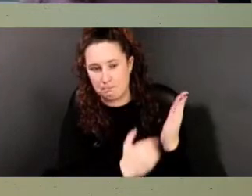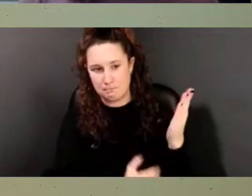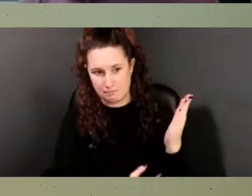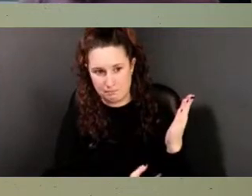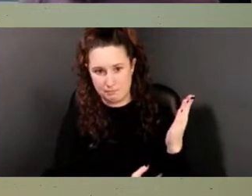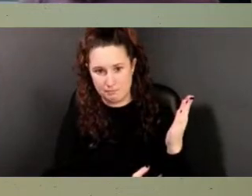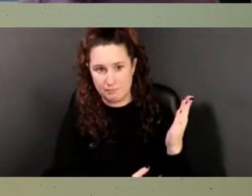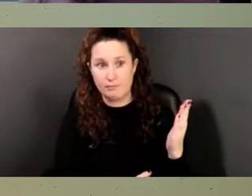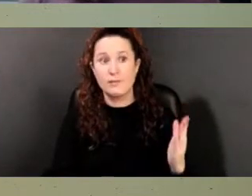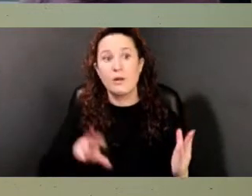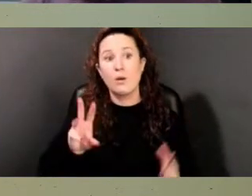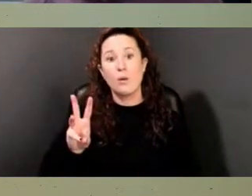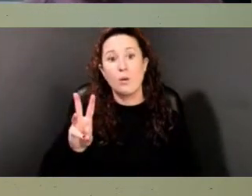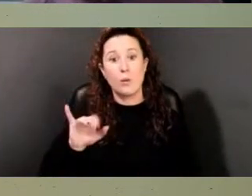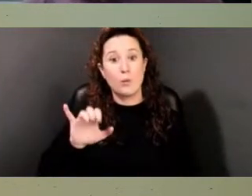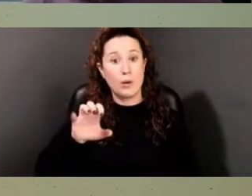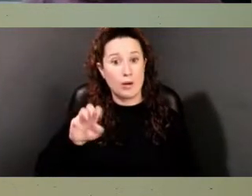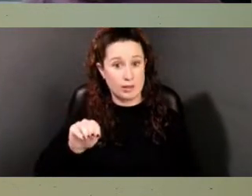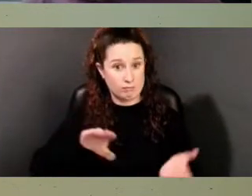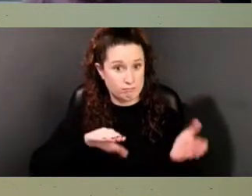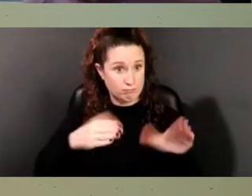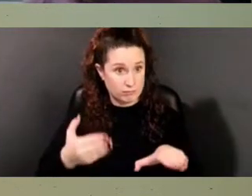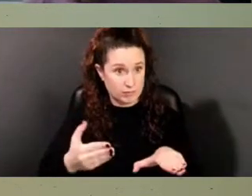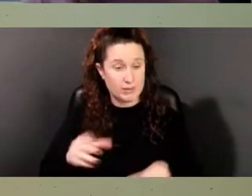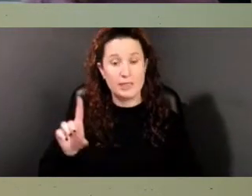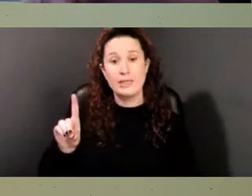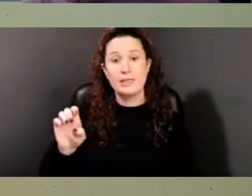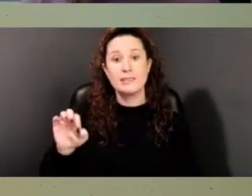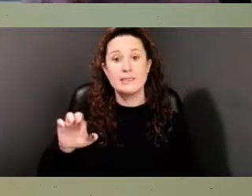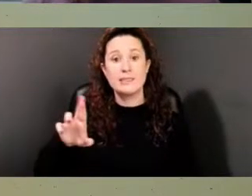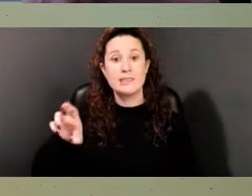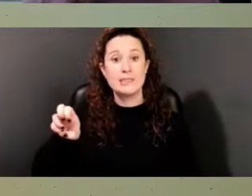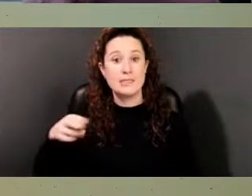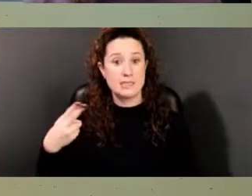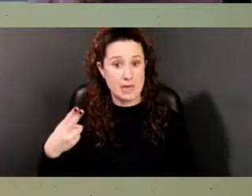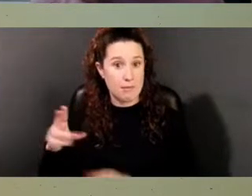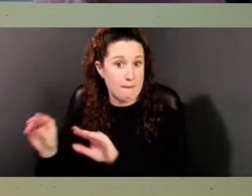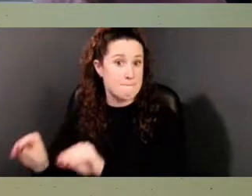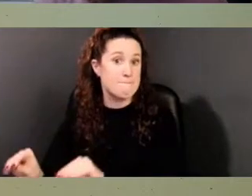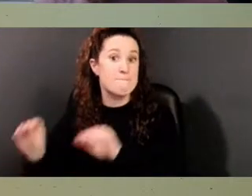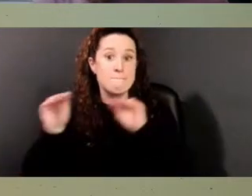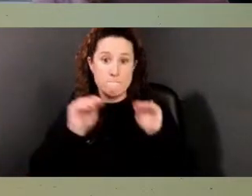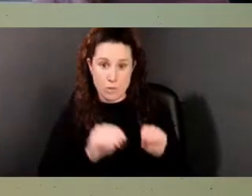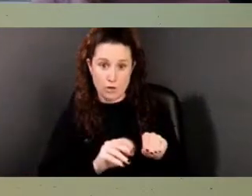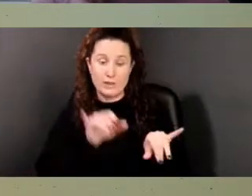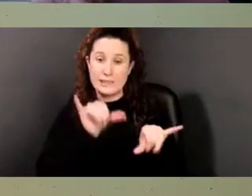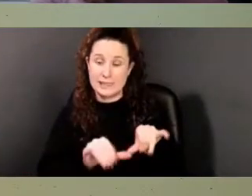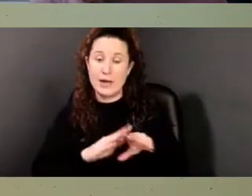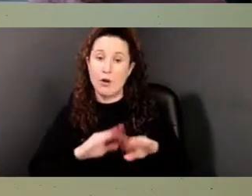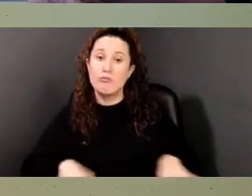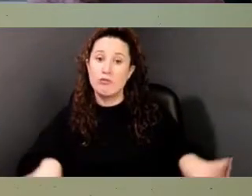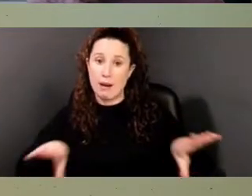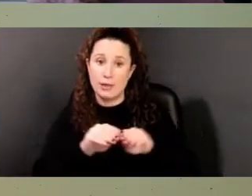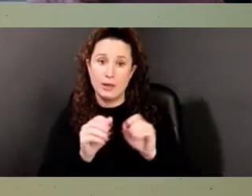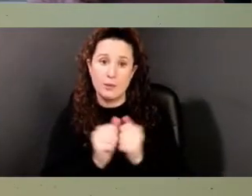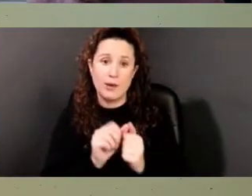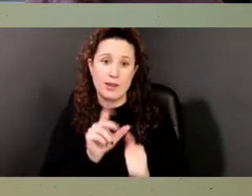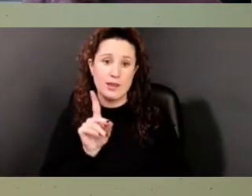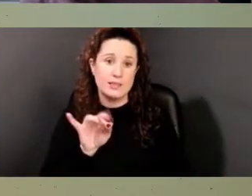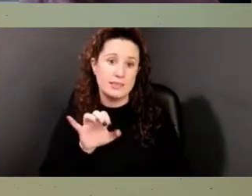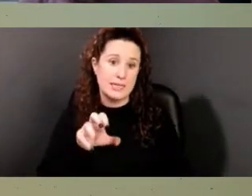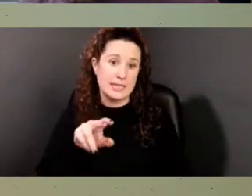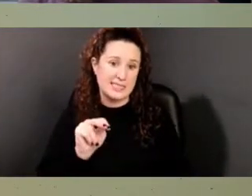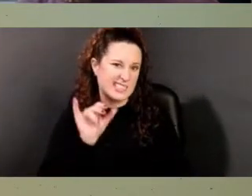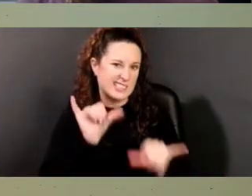William White's death, Deborah moved to Upper Place and remained a tenant of John Dickinson until the time of her own death. To learn more about the stories of